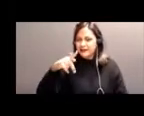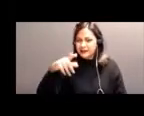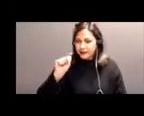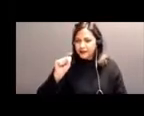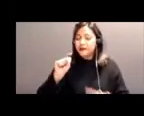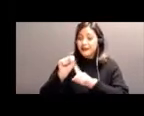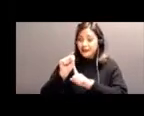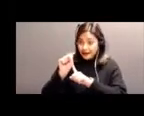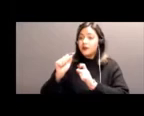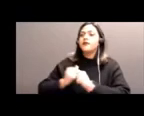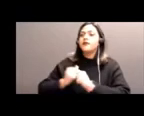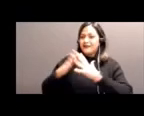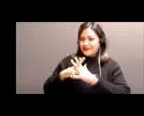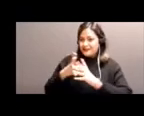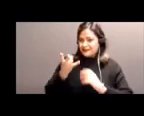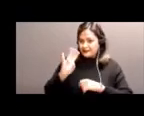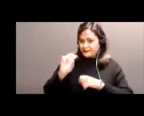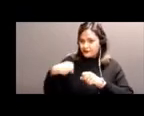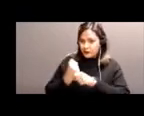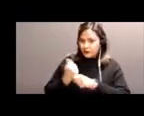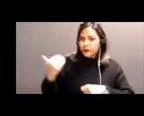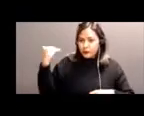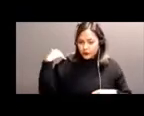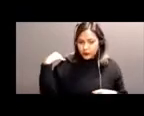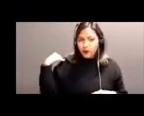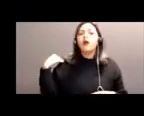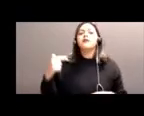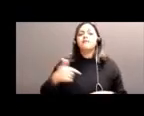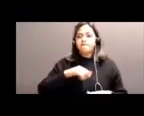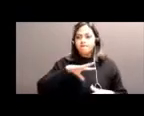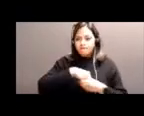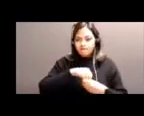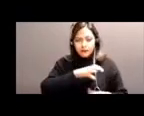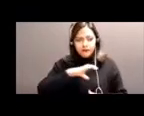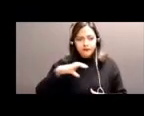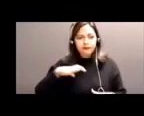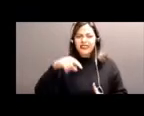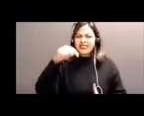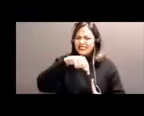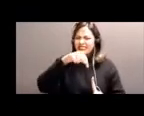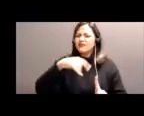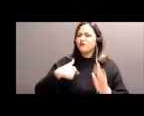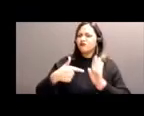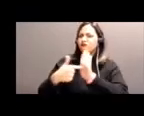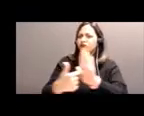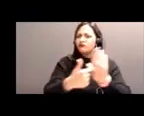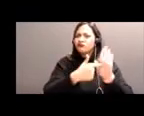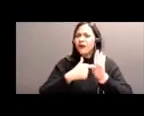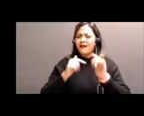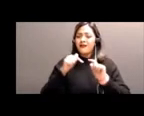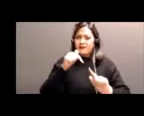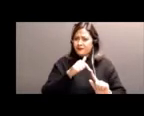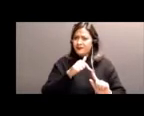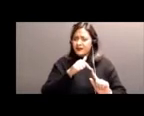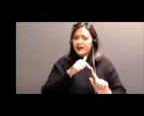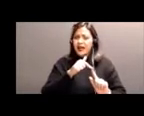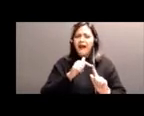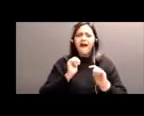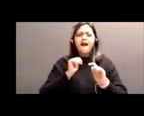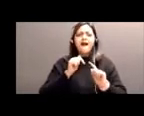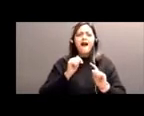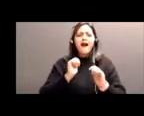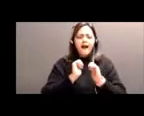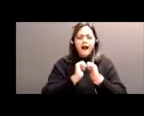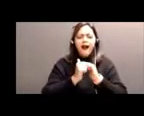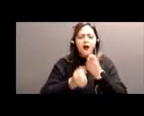TIPS is an opportunity that we can engage and continue to build the journey, the circle